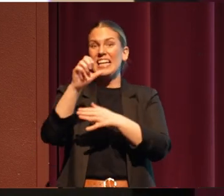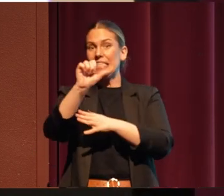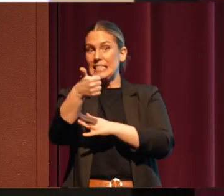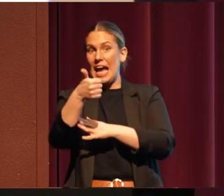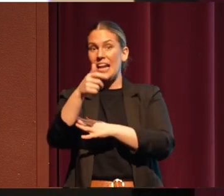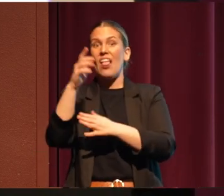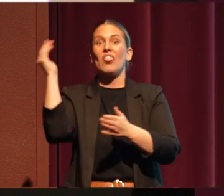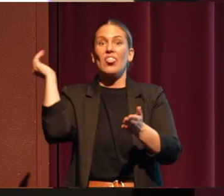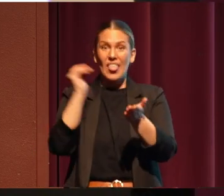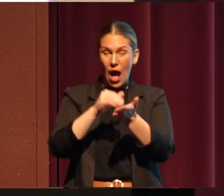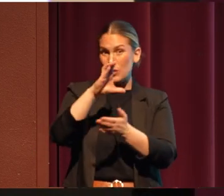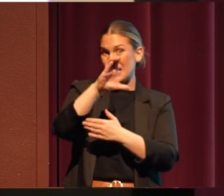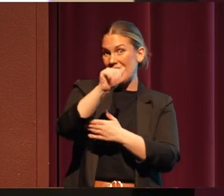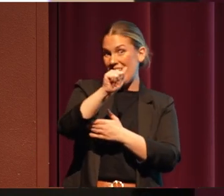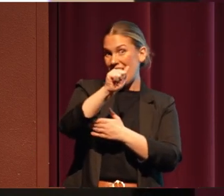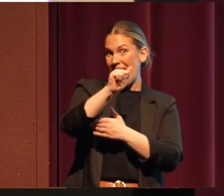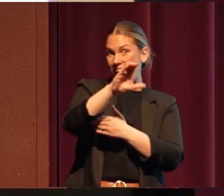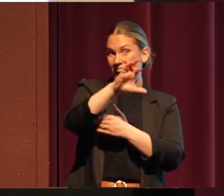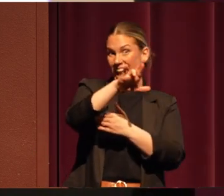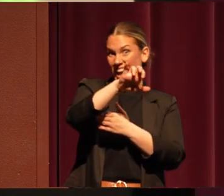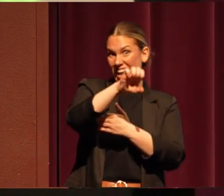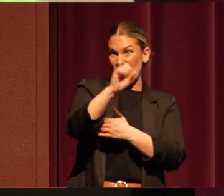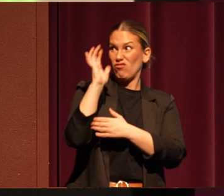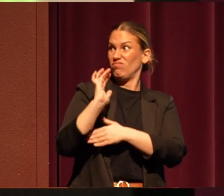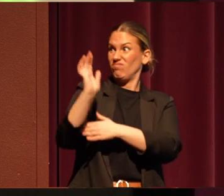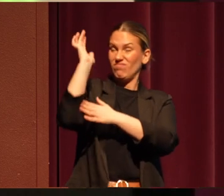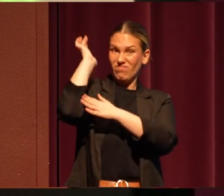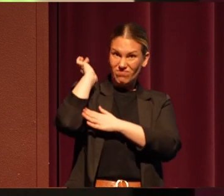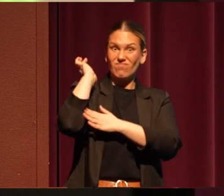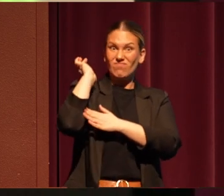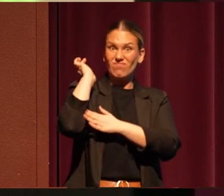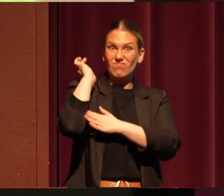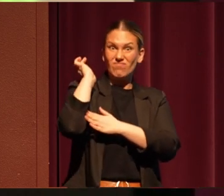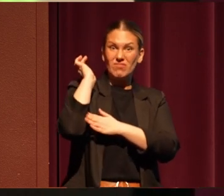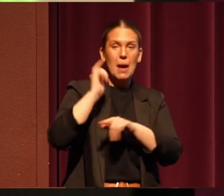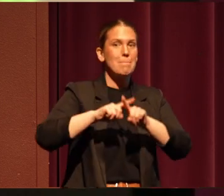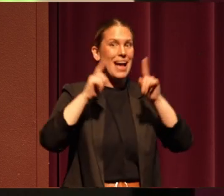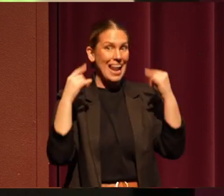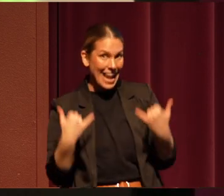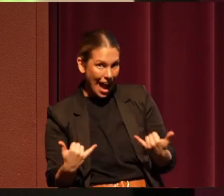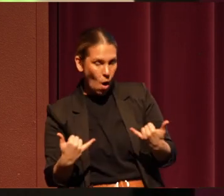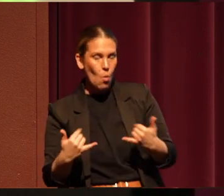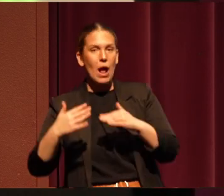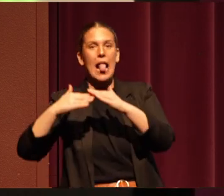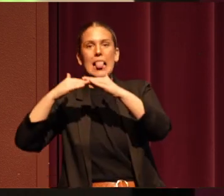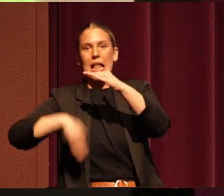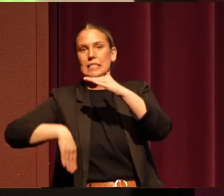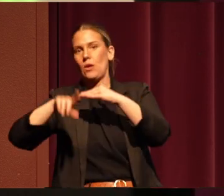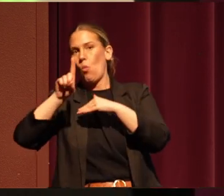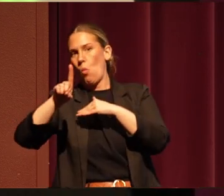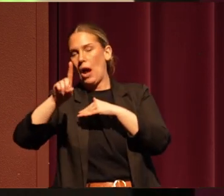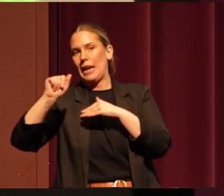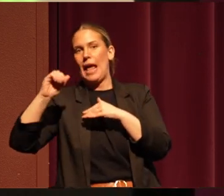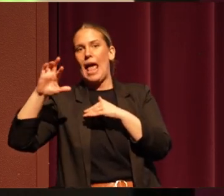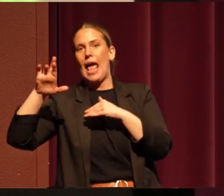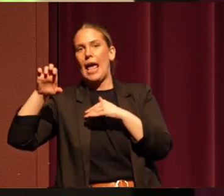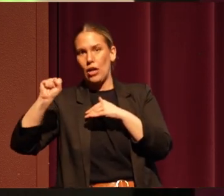that wokus for our people to harvest. Today, there is less than one acre on the Klamath Marsh.